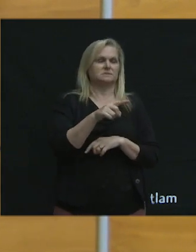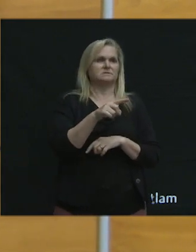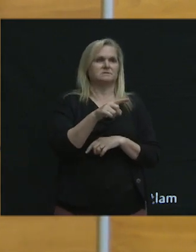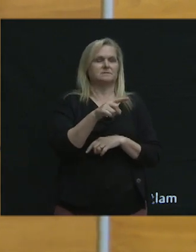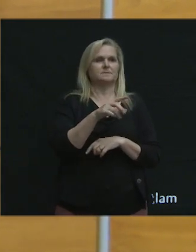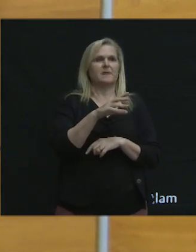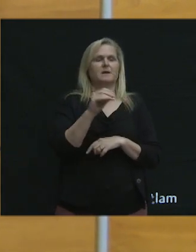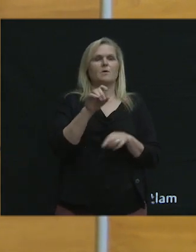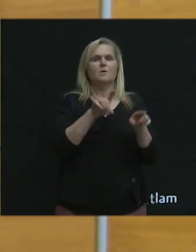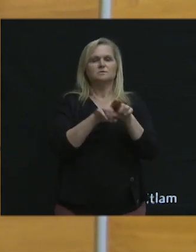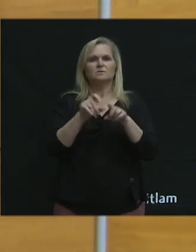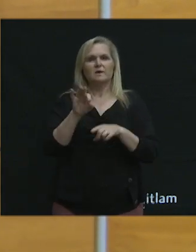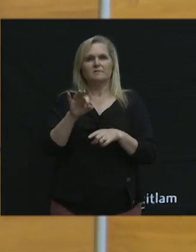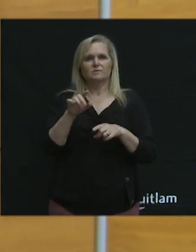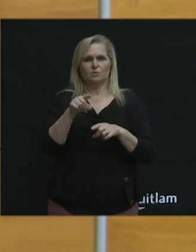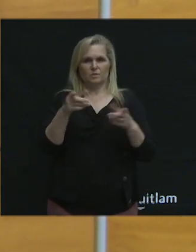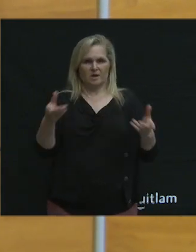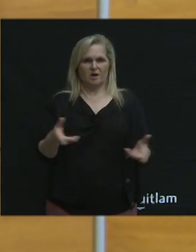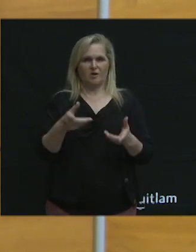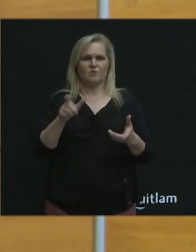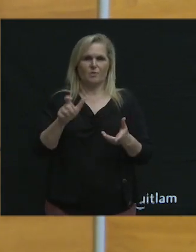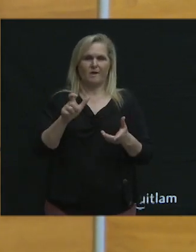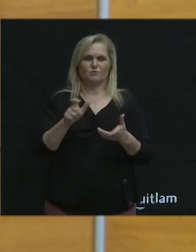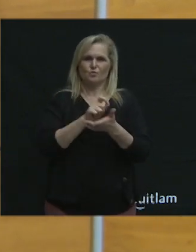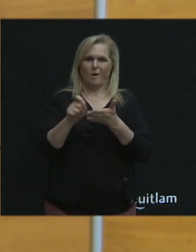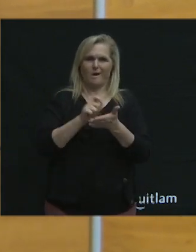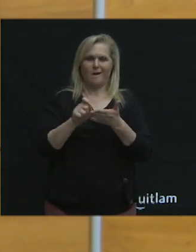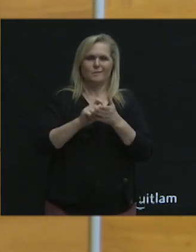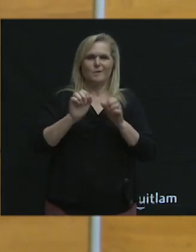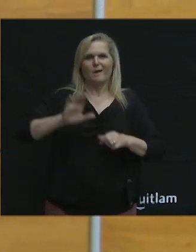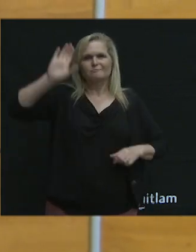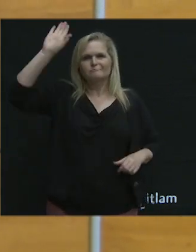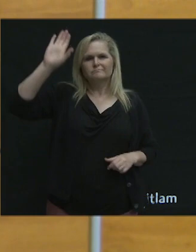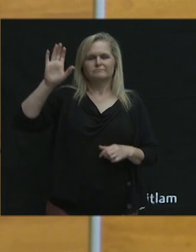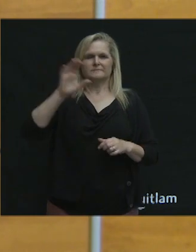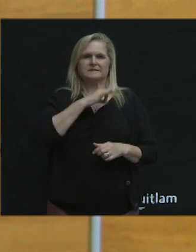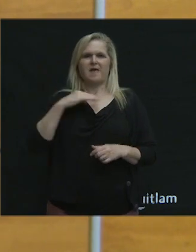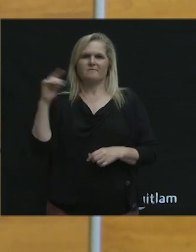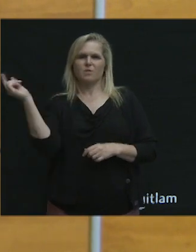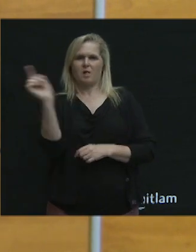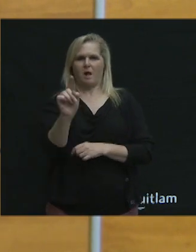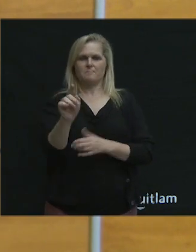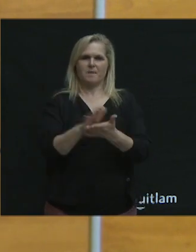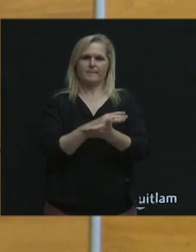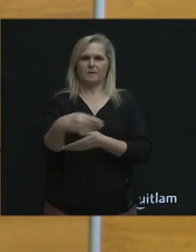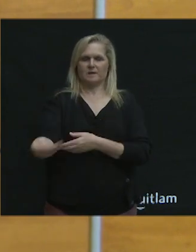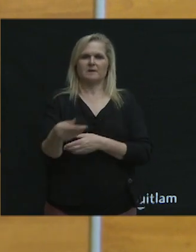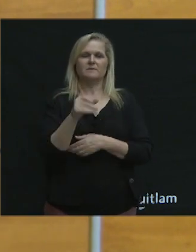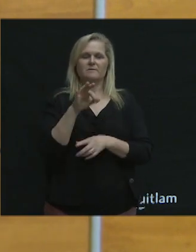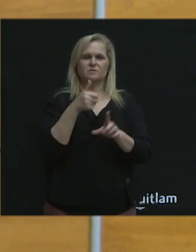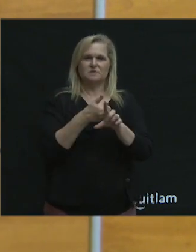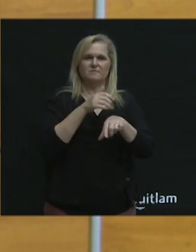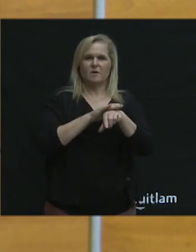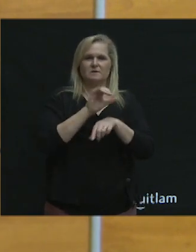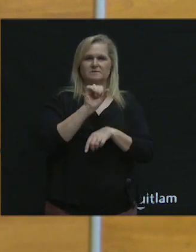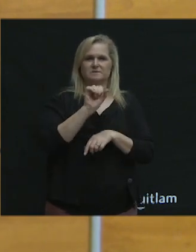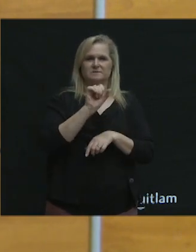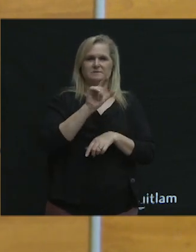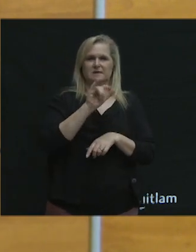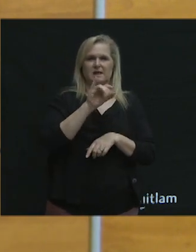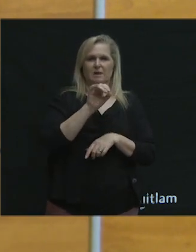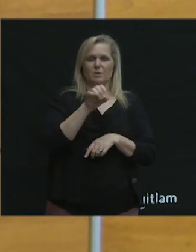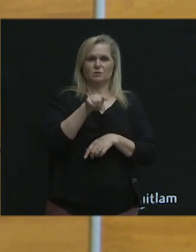staff again if you just need to write it out and hand it to them. You can also, if you're on Slido, rank some questions.